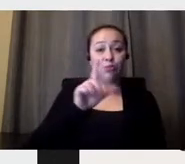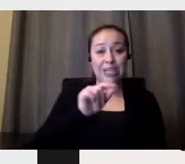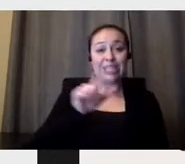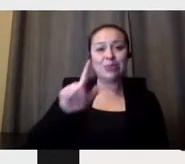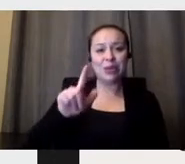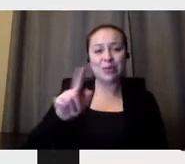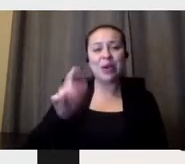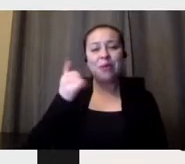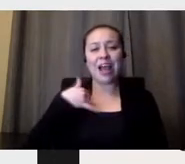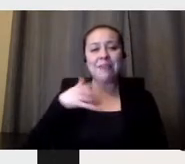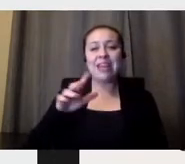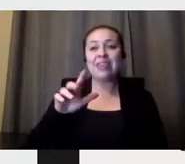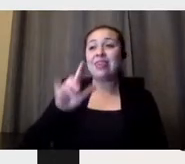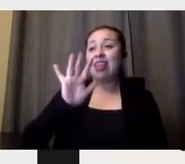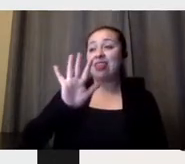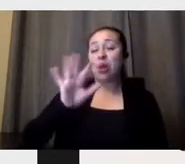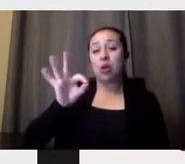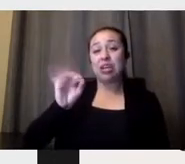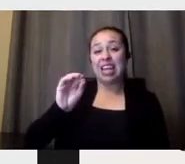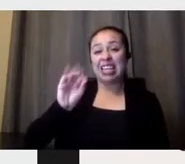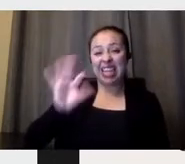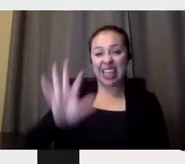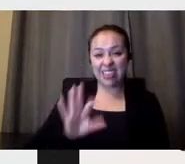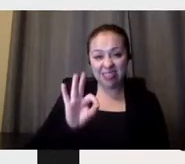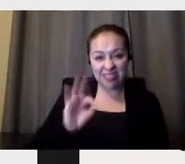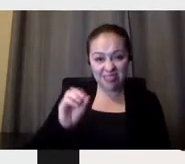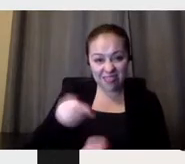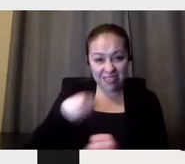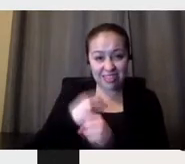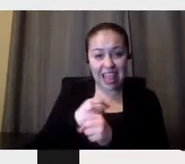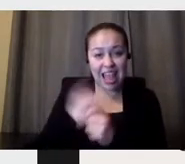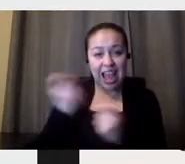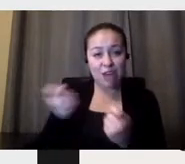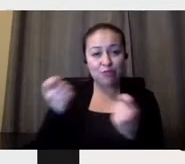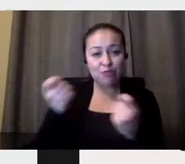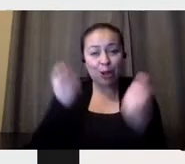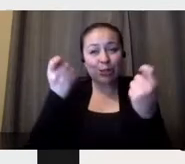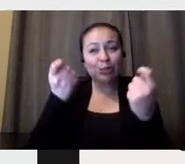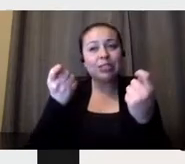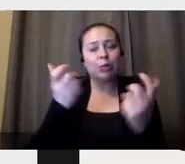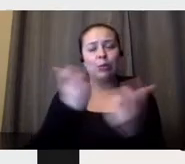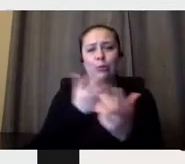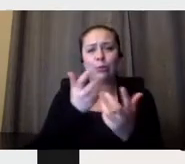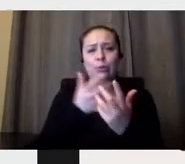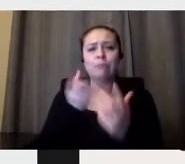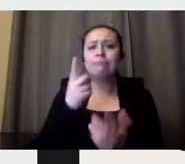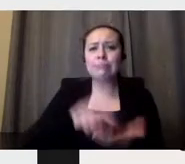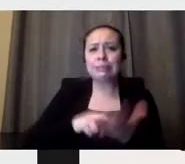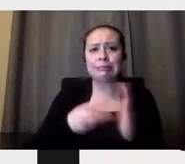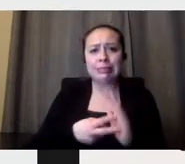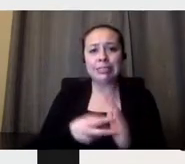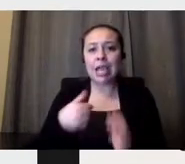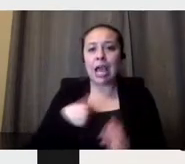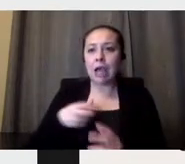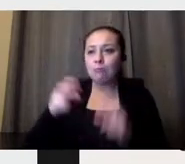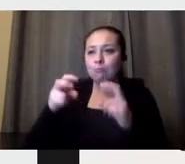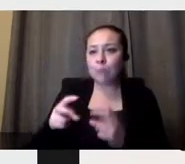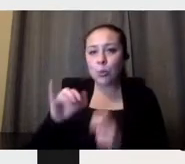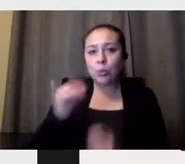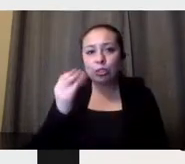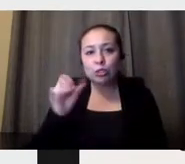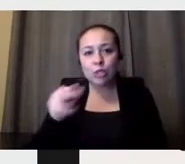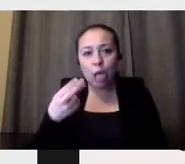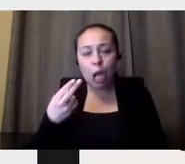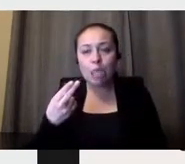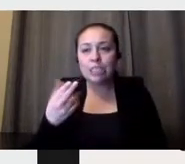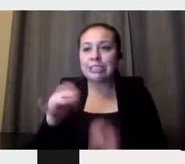And we started to organize it and talking on how this could possibly happen. And